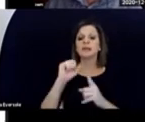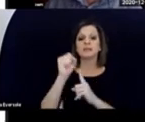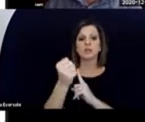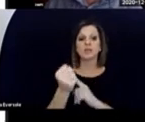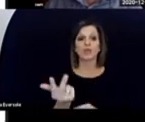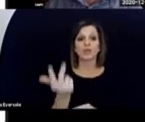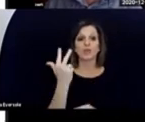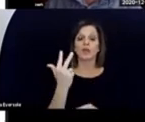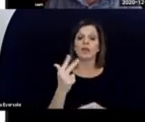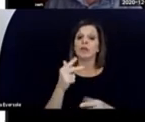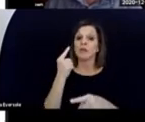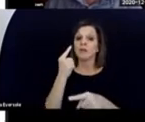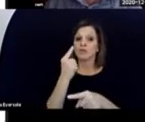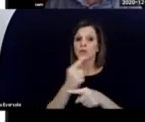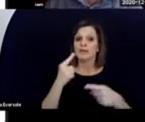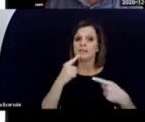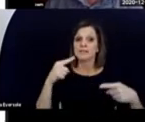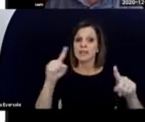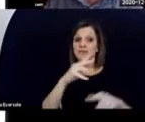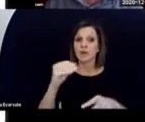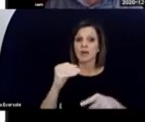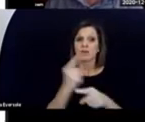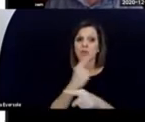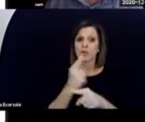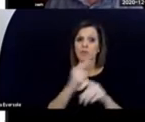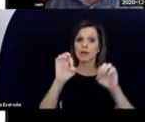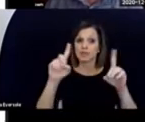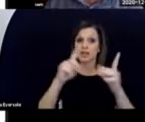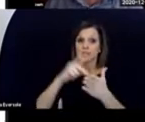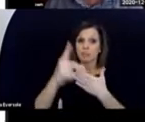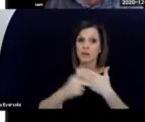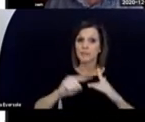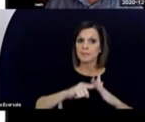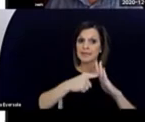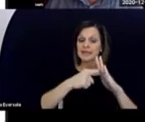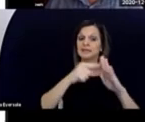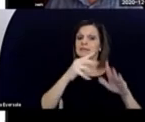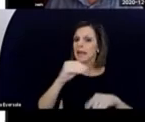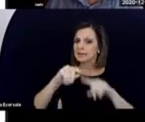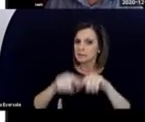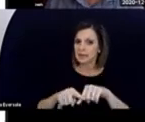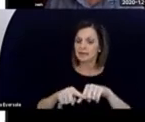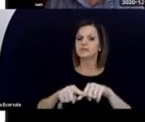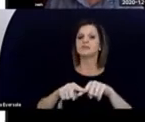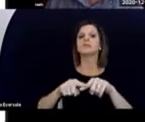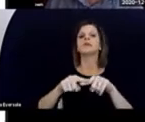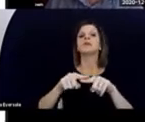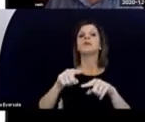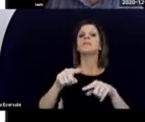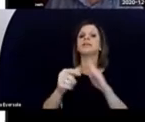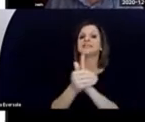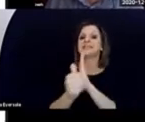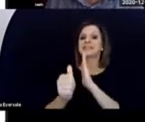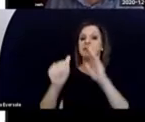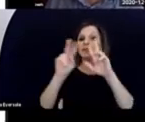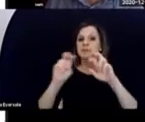upon skilled assessment, which is flexible, ongoing and sensitive.